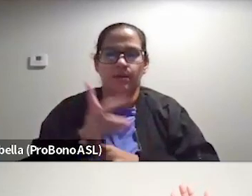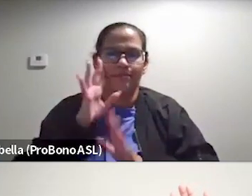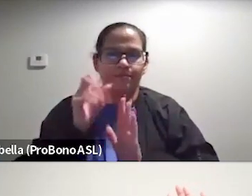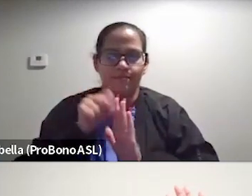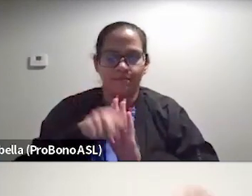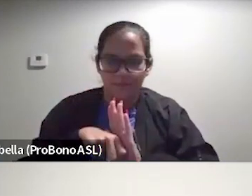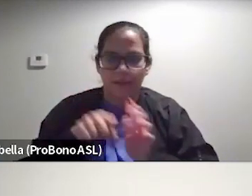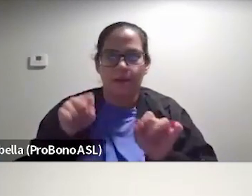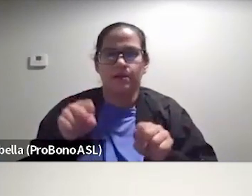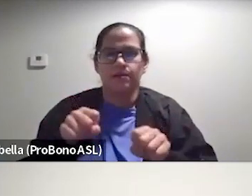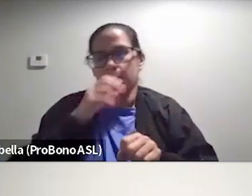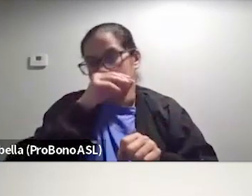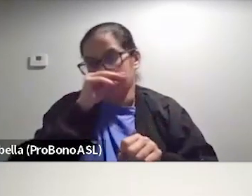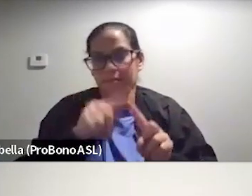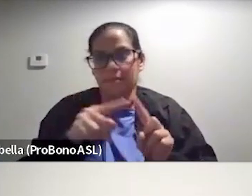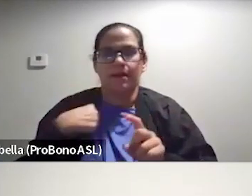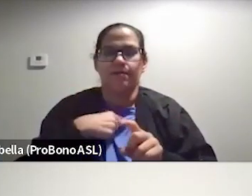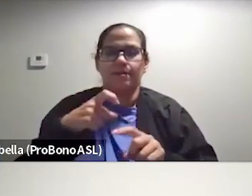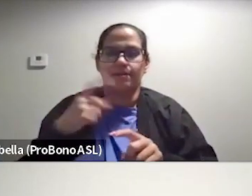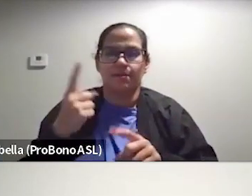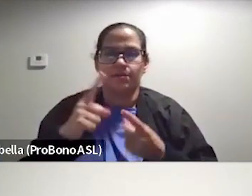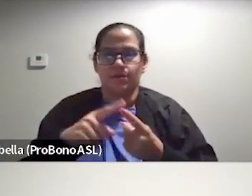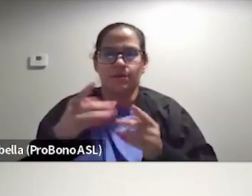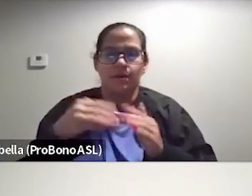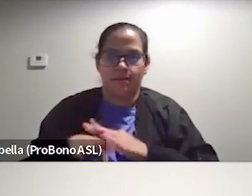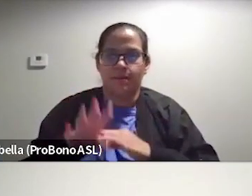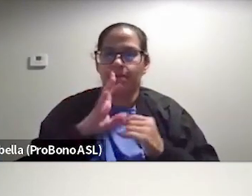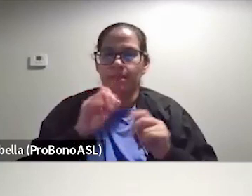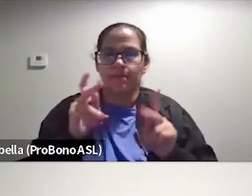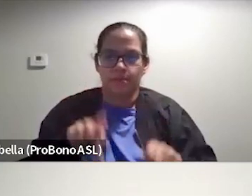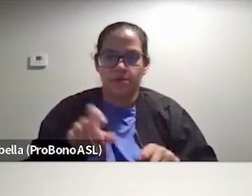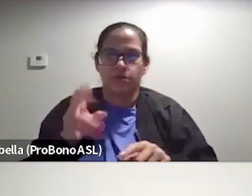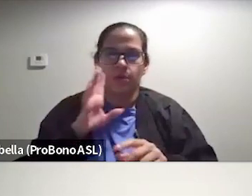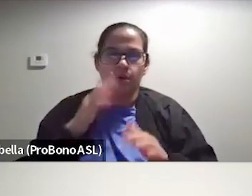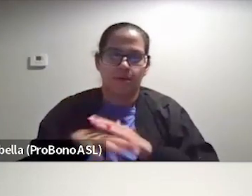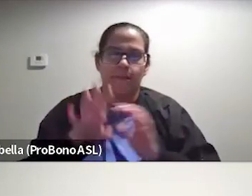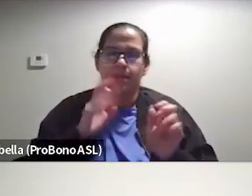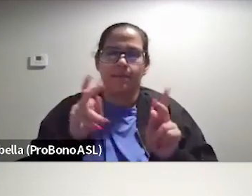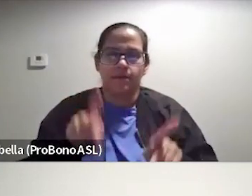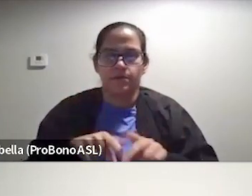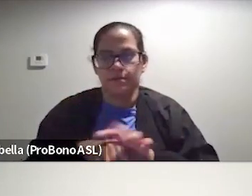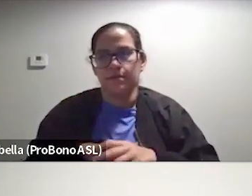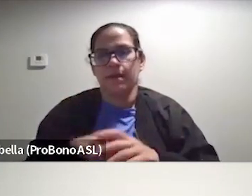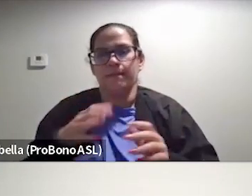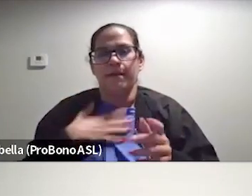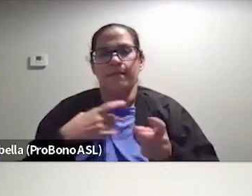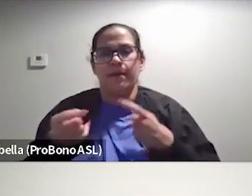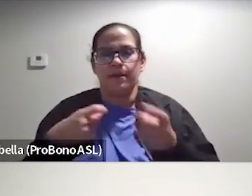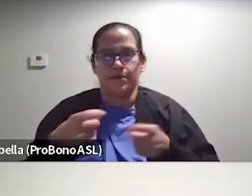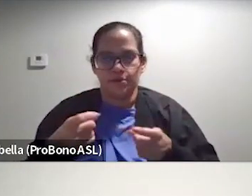possibly. But if we need someone to come in and be that person, she'll come in and be that person. And my manager